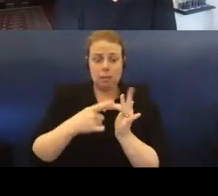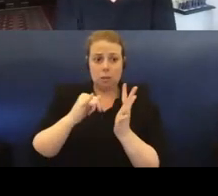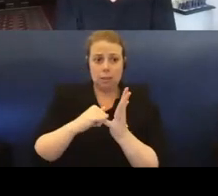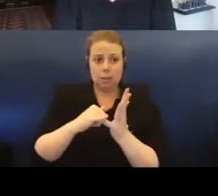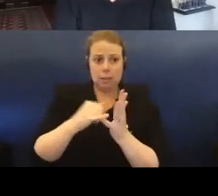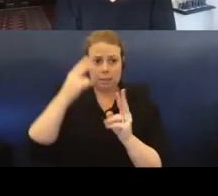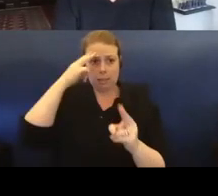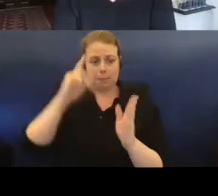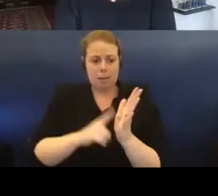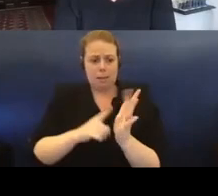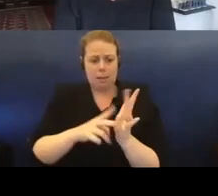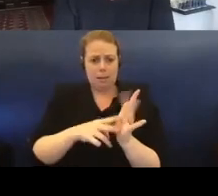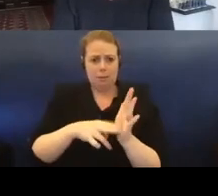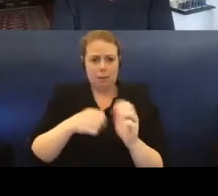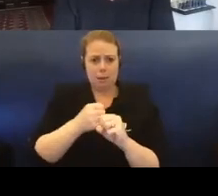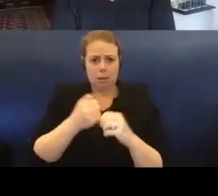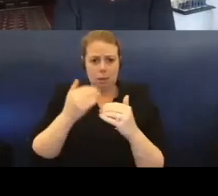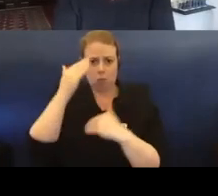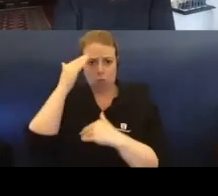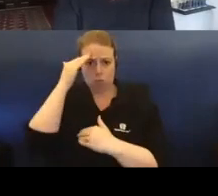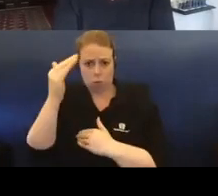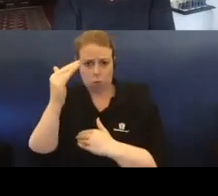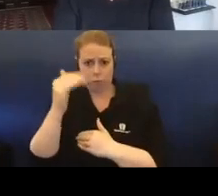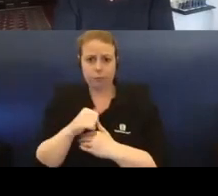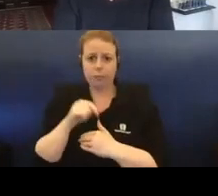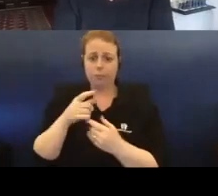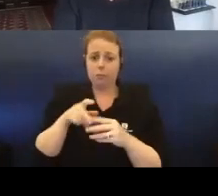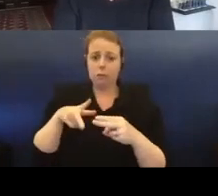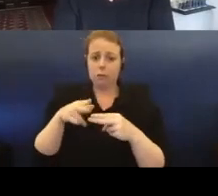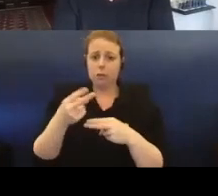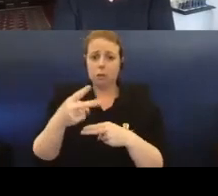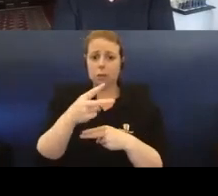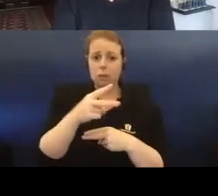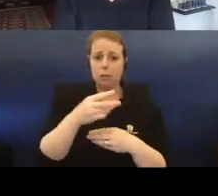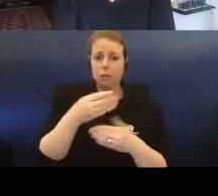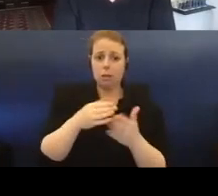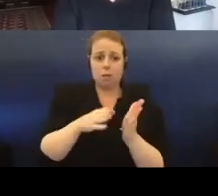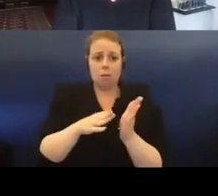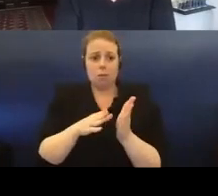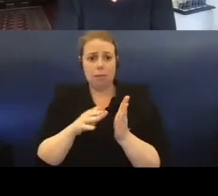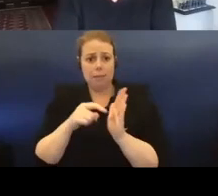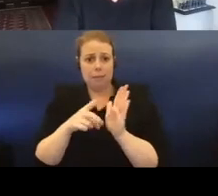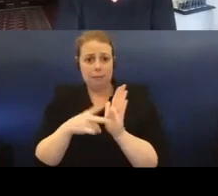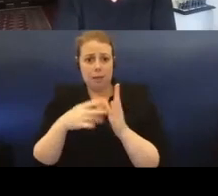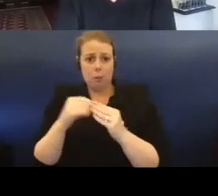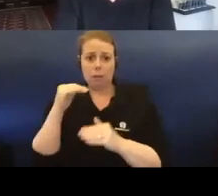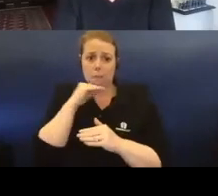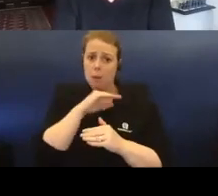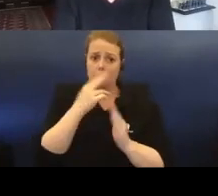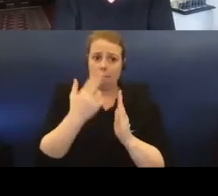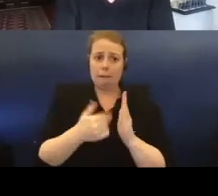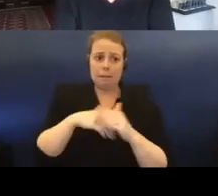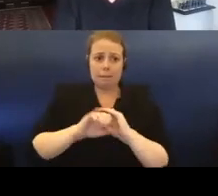First 10 films were released in 2020 on Bass Projects TV, featuring Melbourne artists in their home